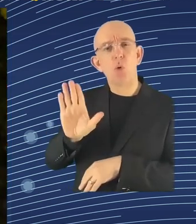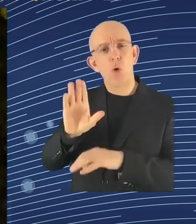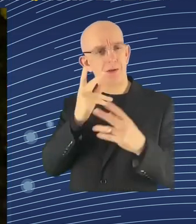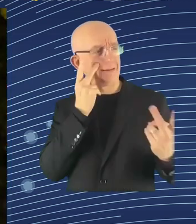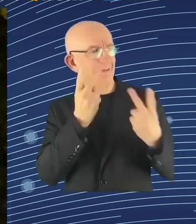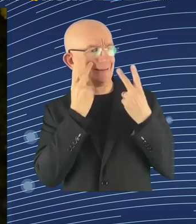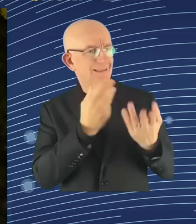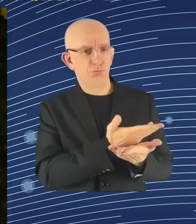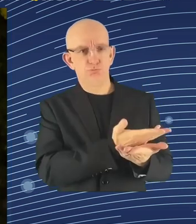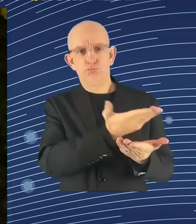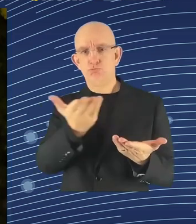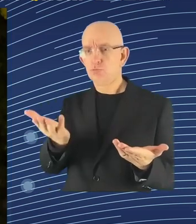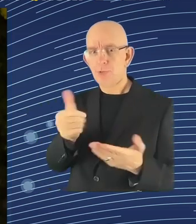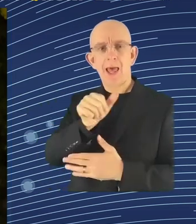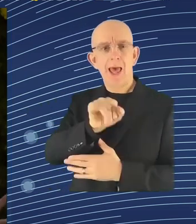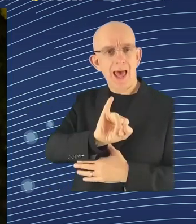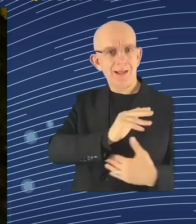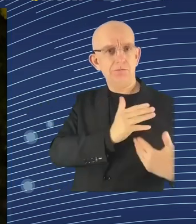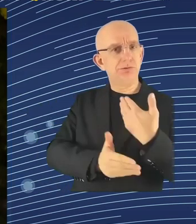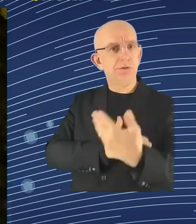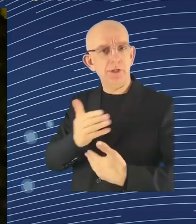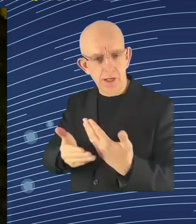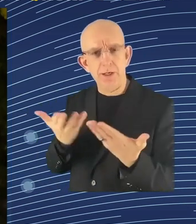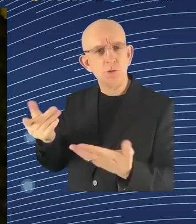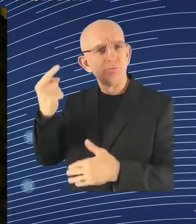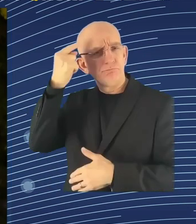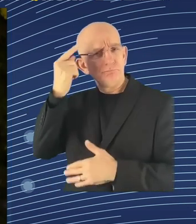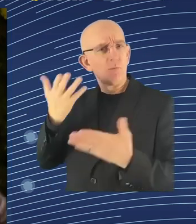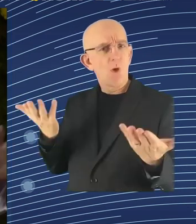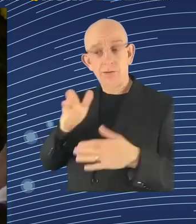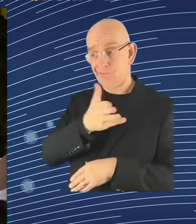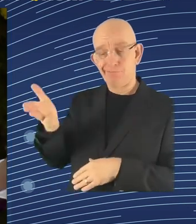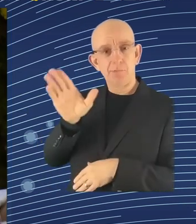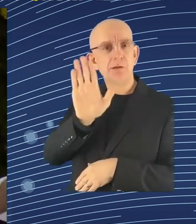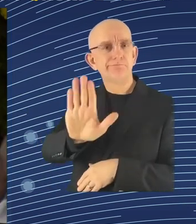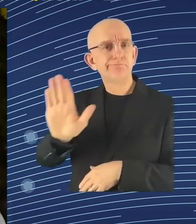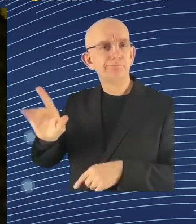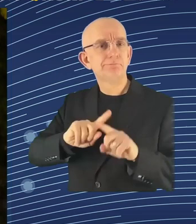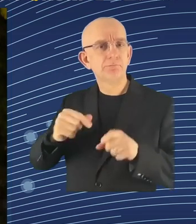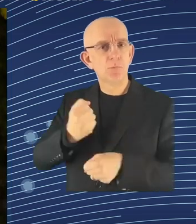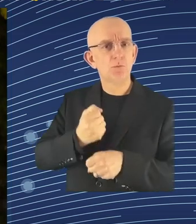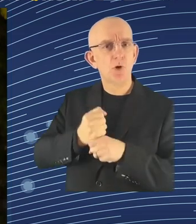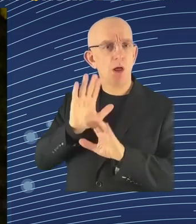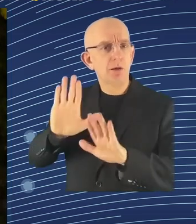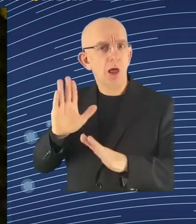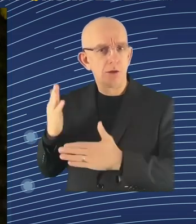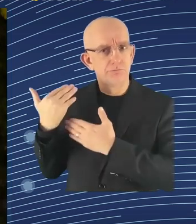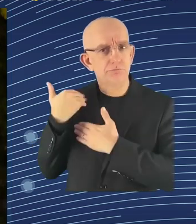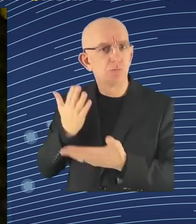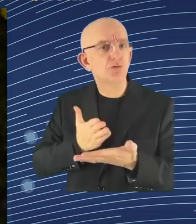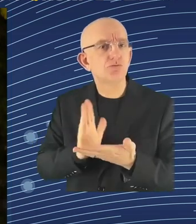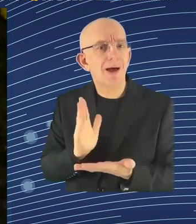Well, thank you so much for involving the ILO in this debate. And I would like to echo first of all the Commissioner's